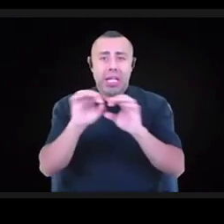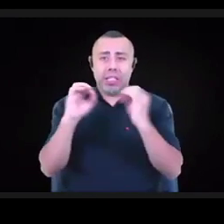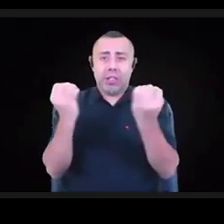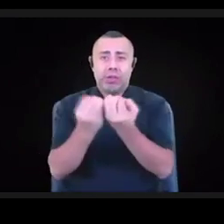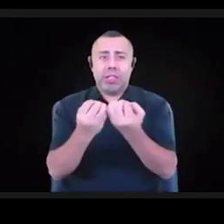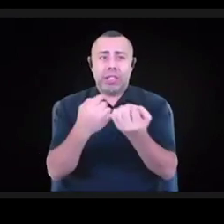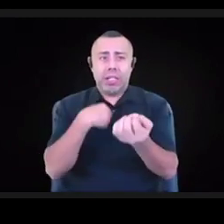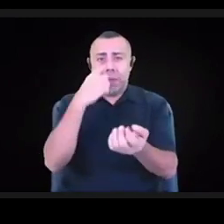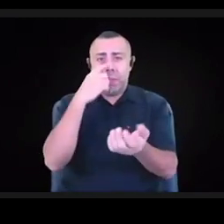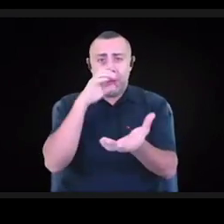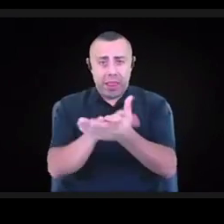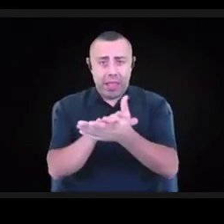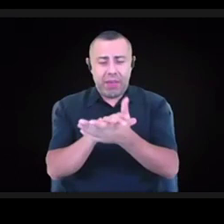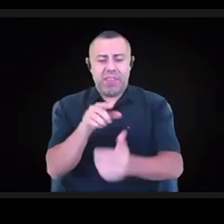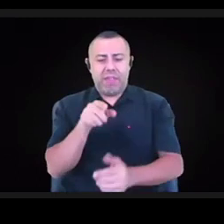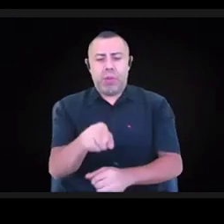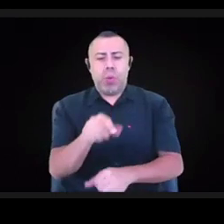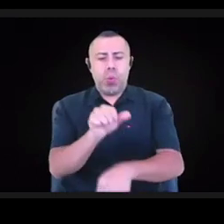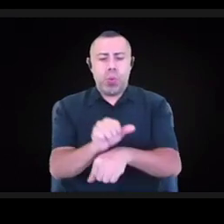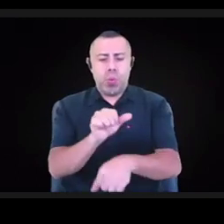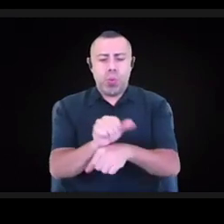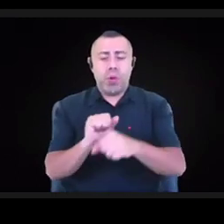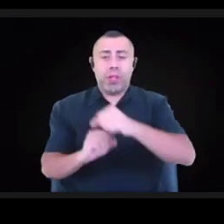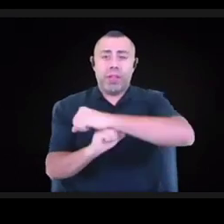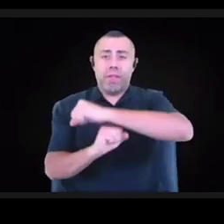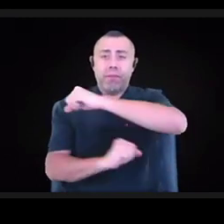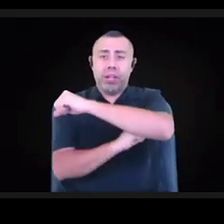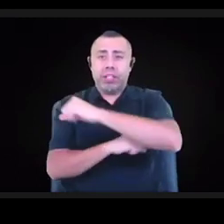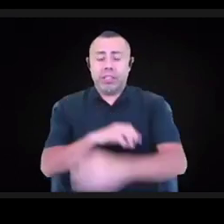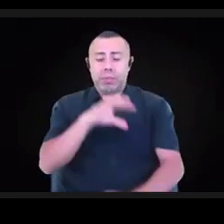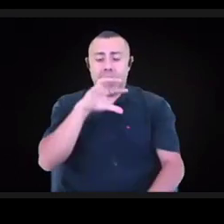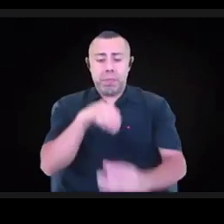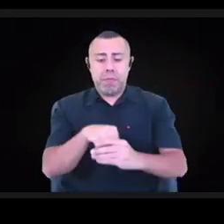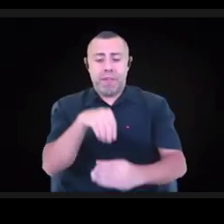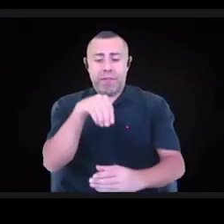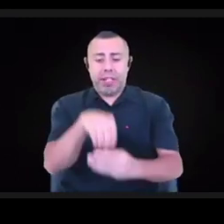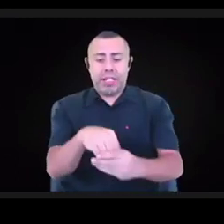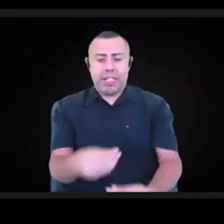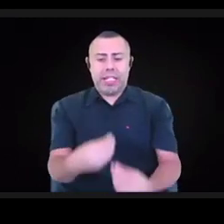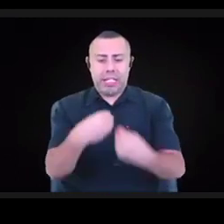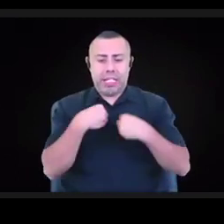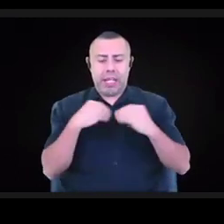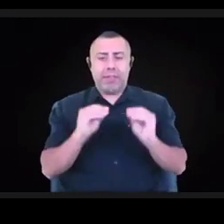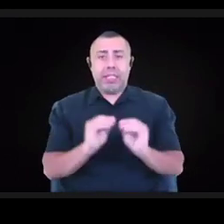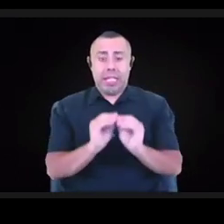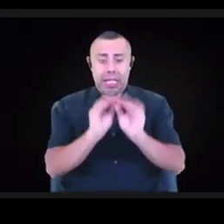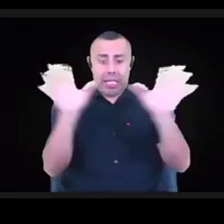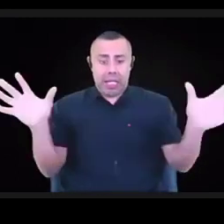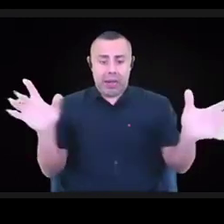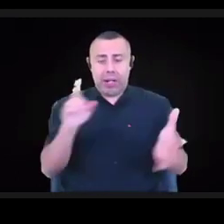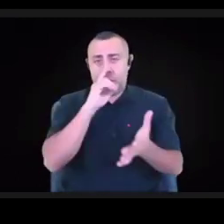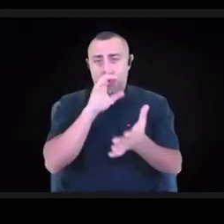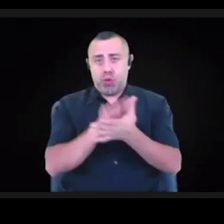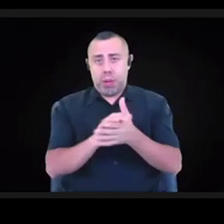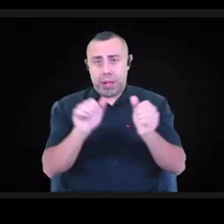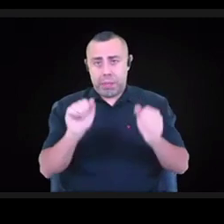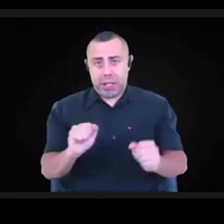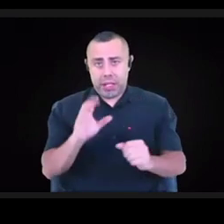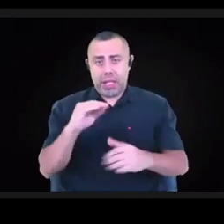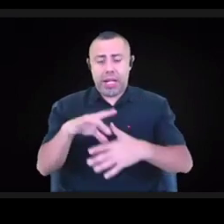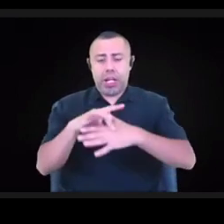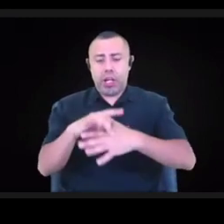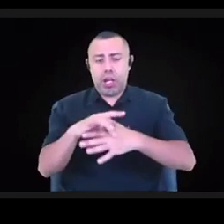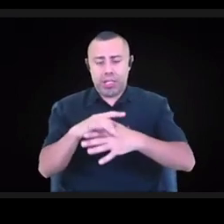been engaged in gave us great clarity and credibility and context in response to COVID